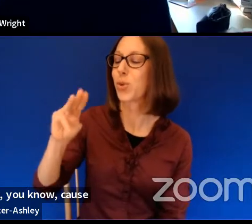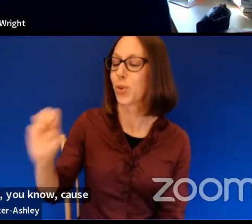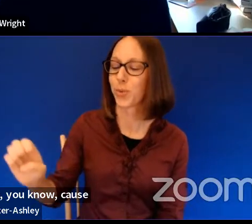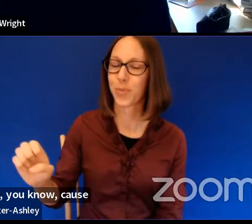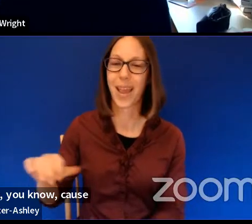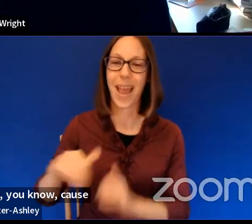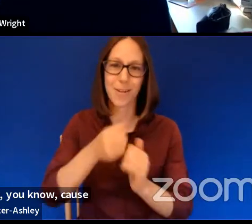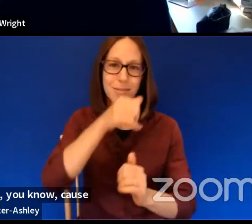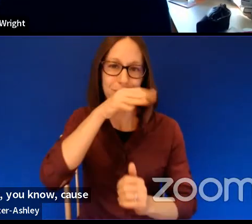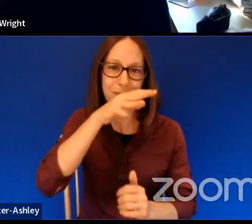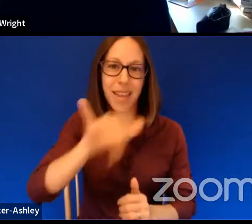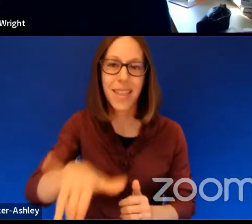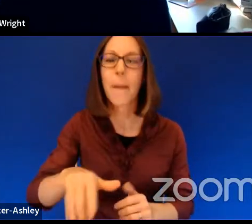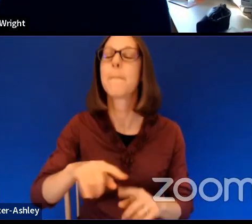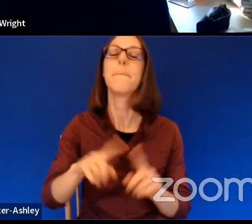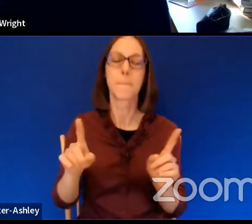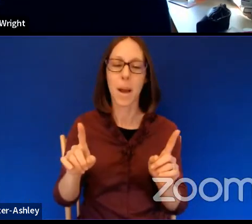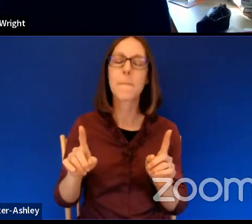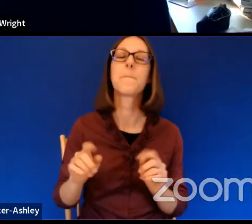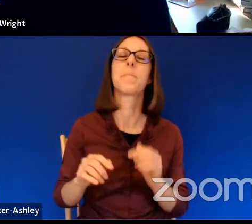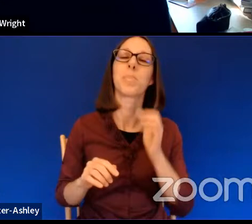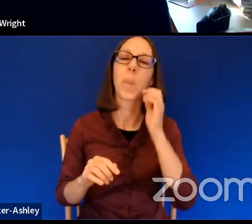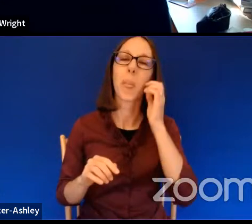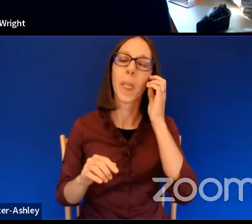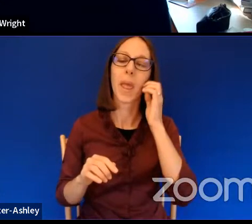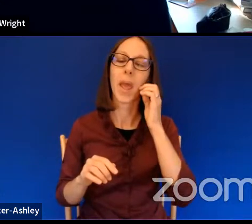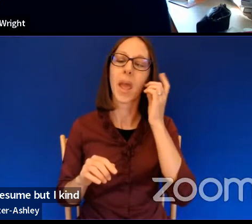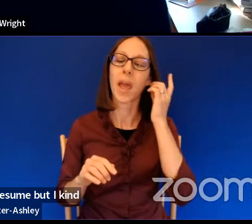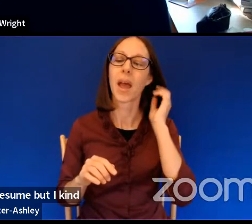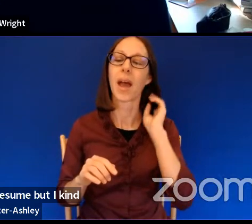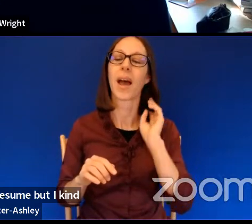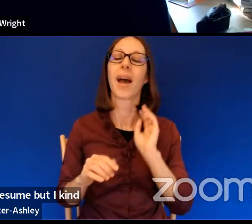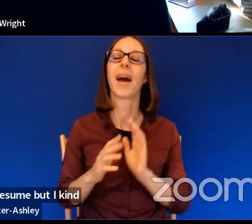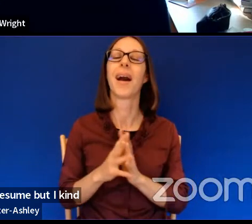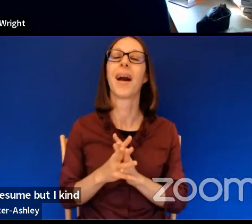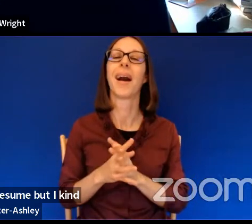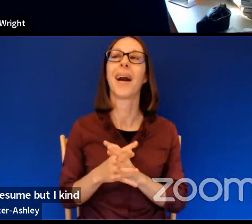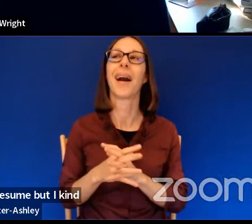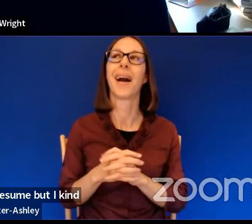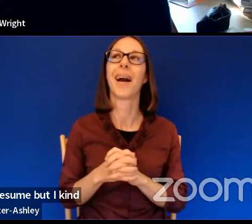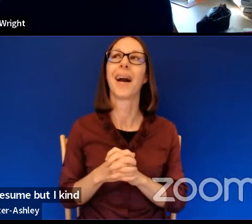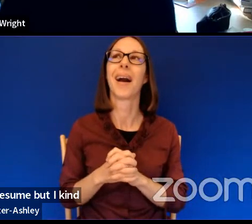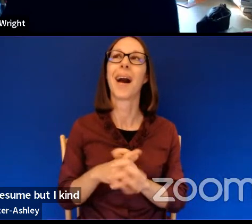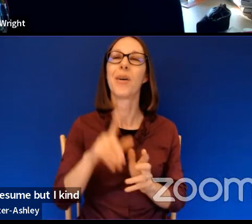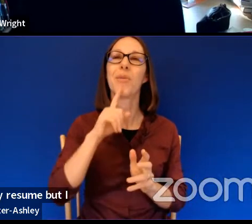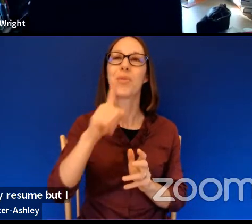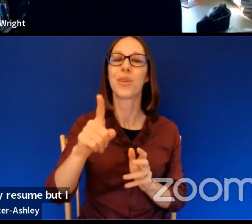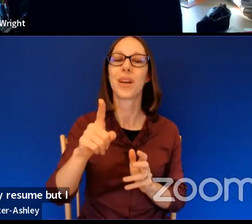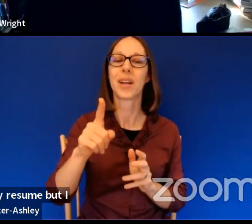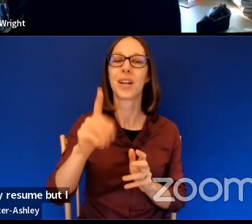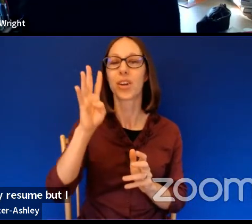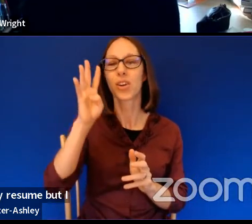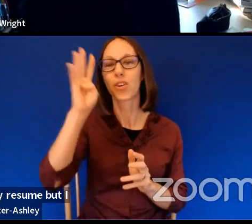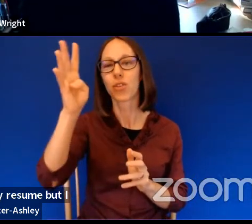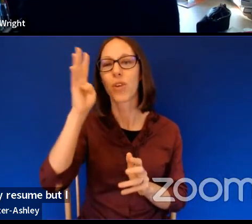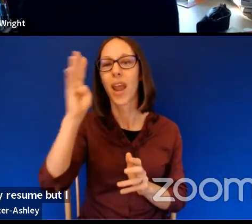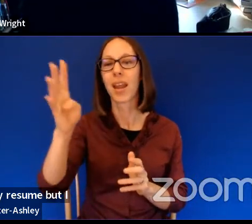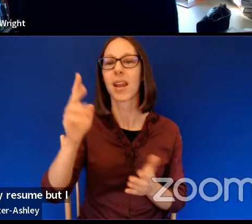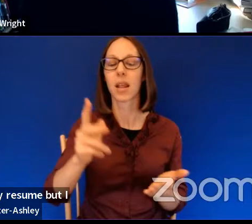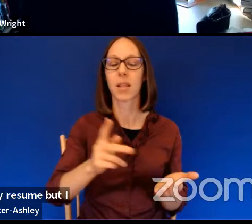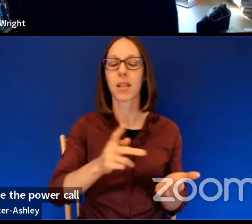it's actually resume, but I kind of created this whole image where the poem is sort of